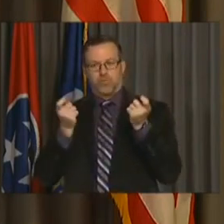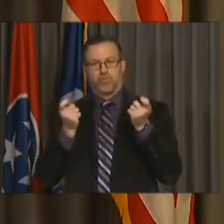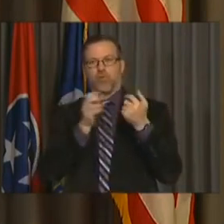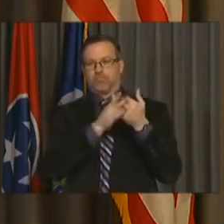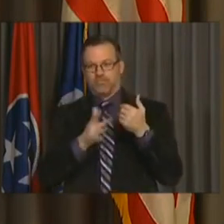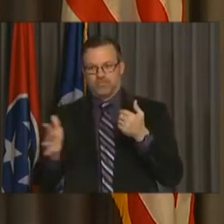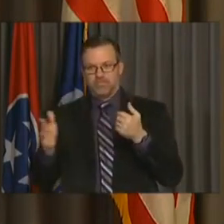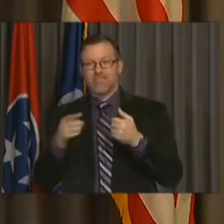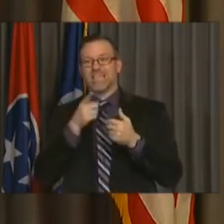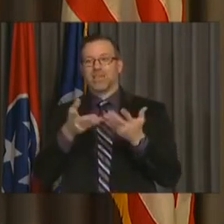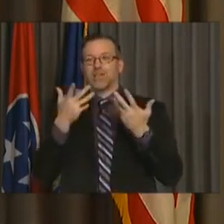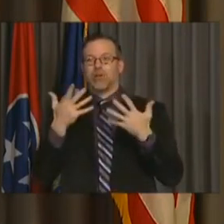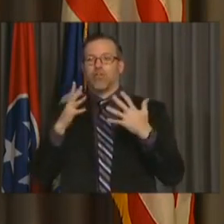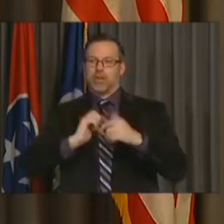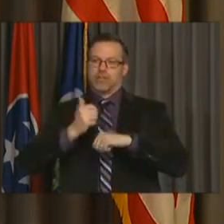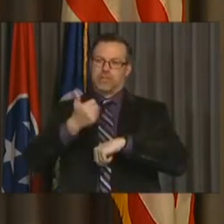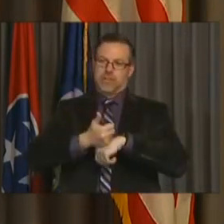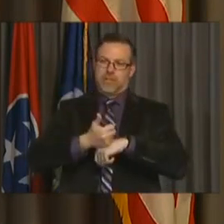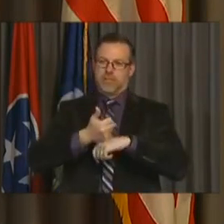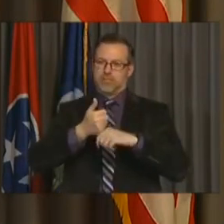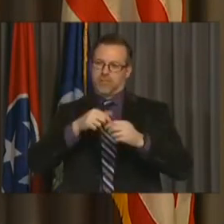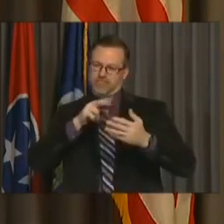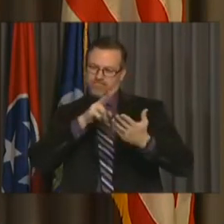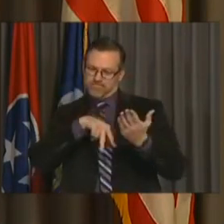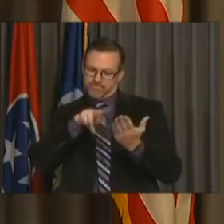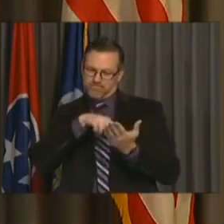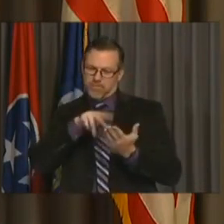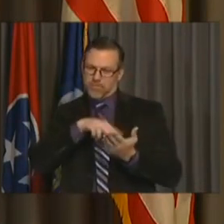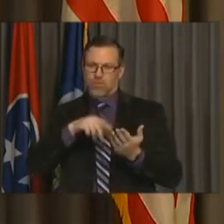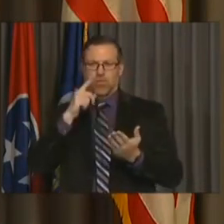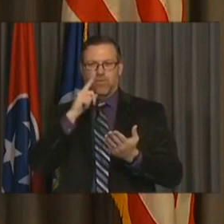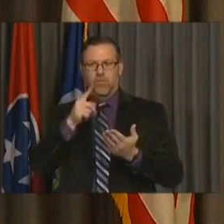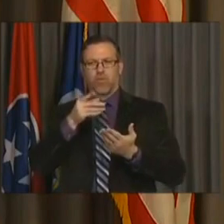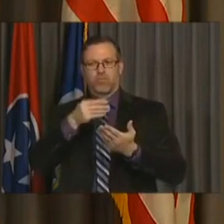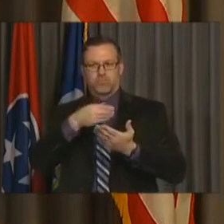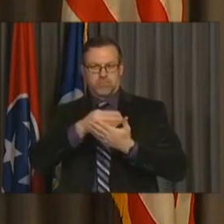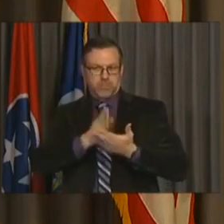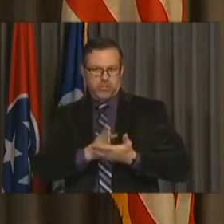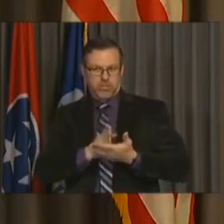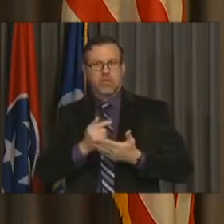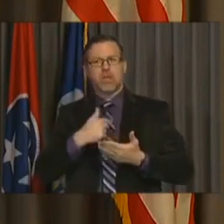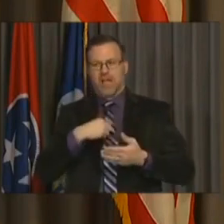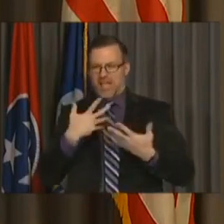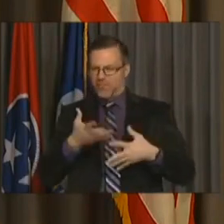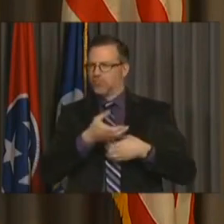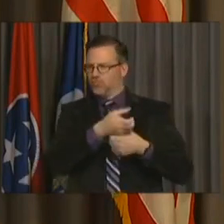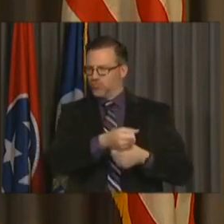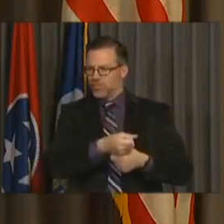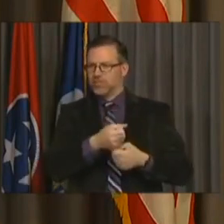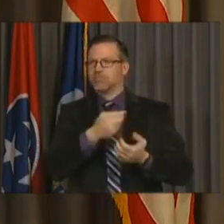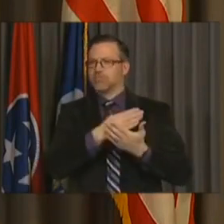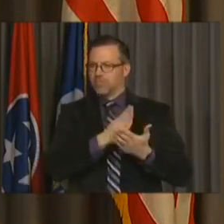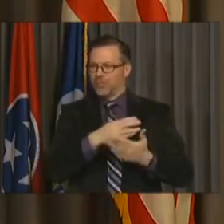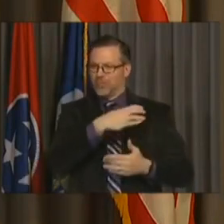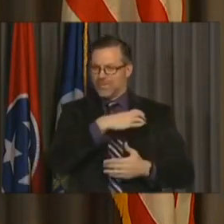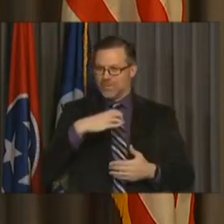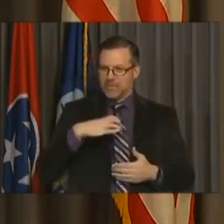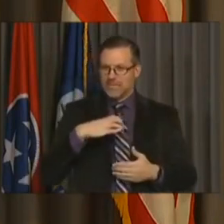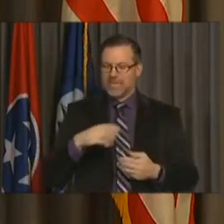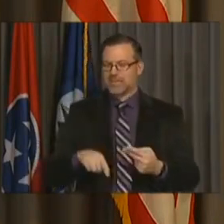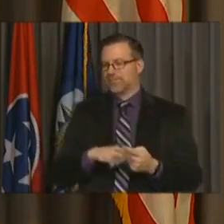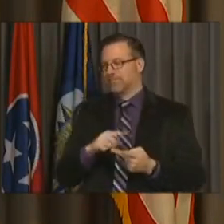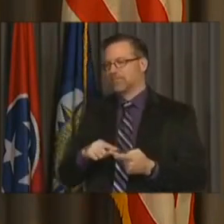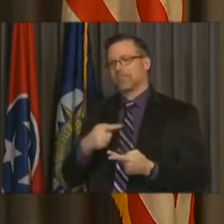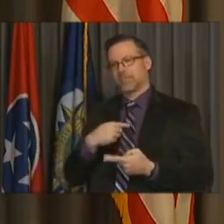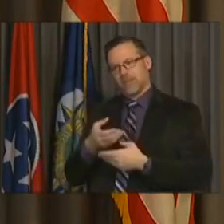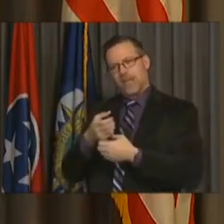schedule for the Council. And I have confidence both in our Budget Committee, and I have great confidence in the